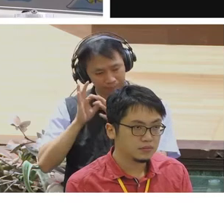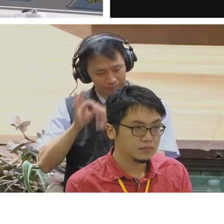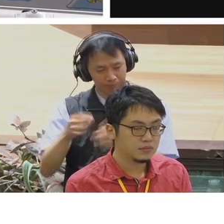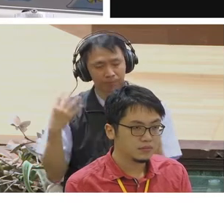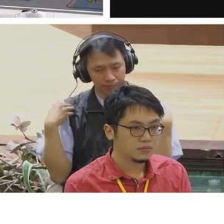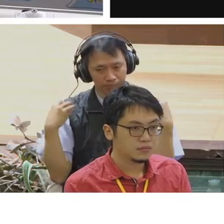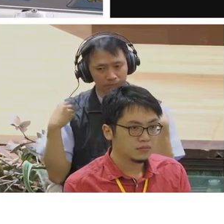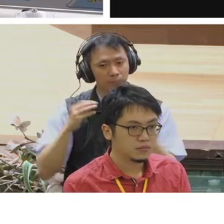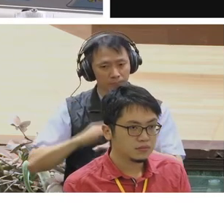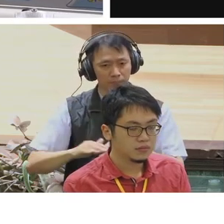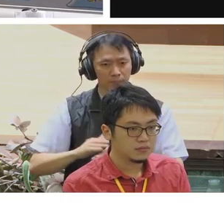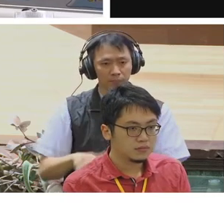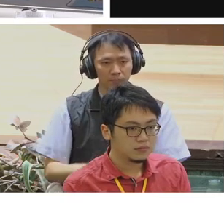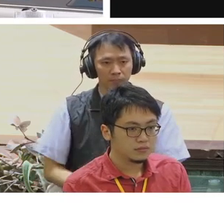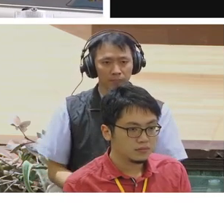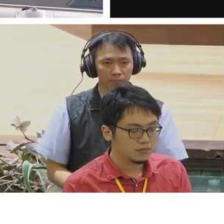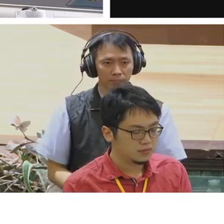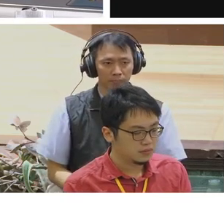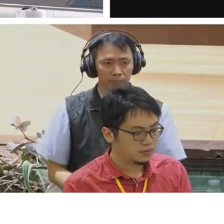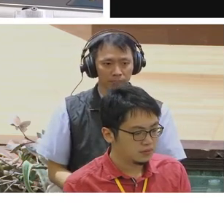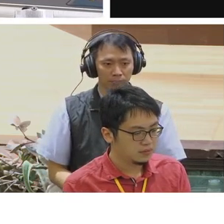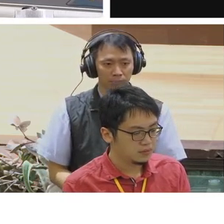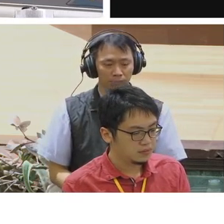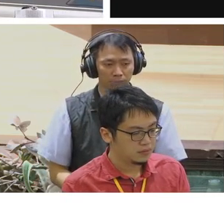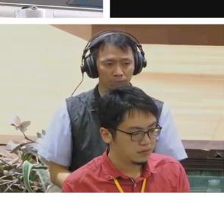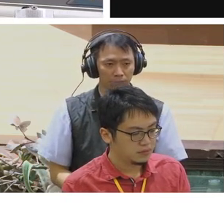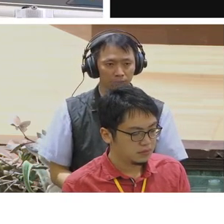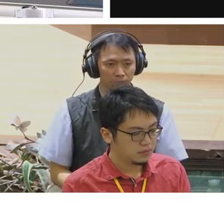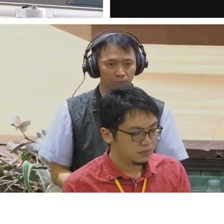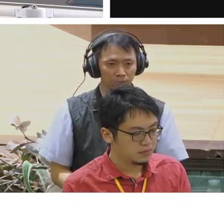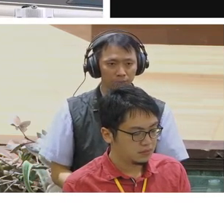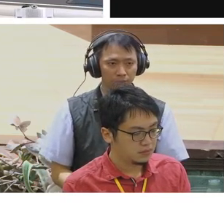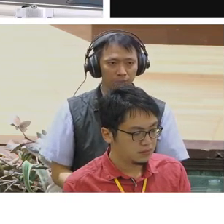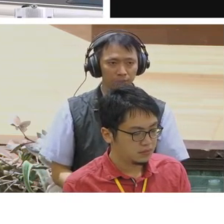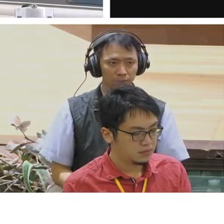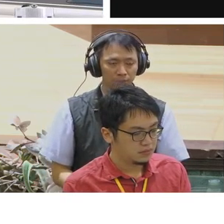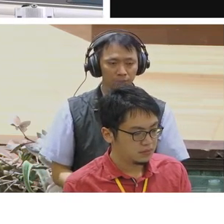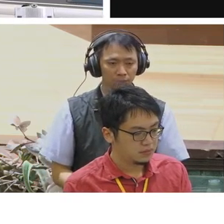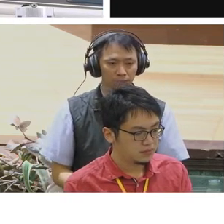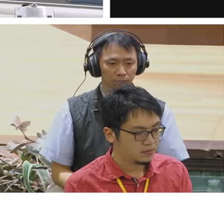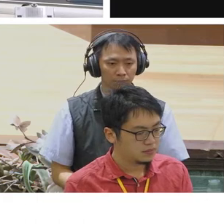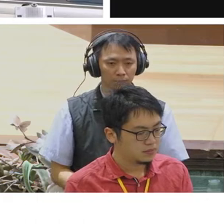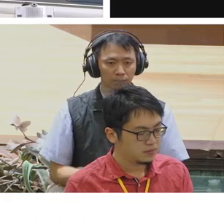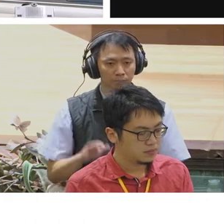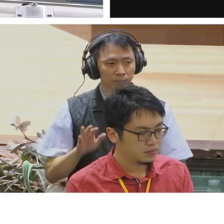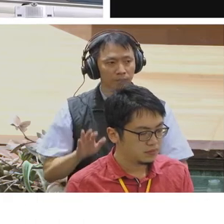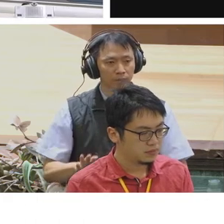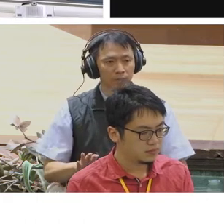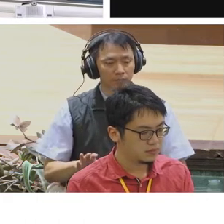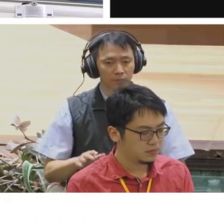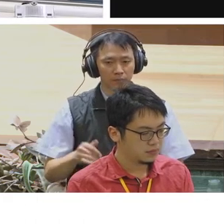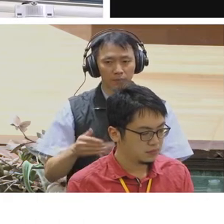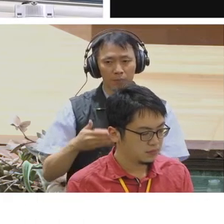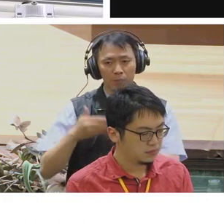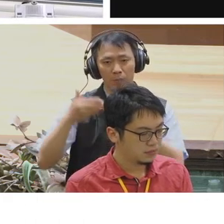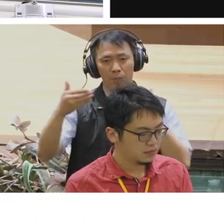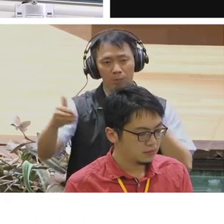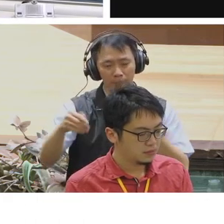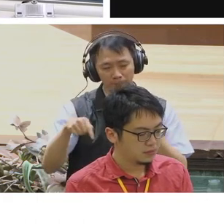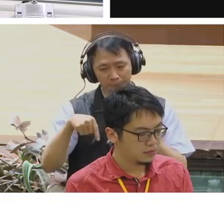it is difficult to make an observation at a distance about why